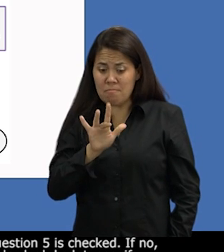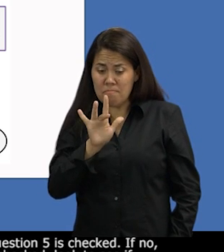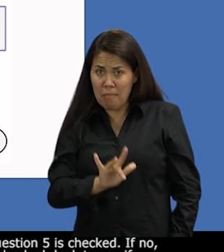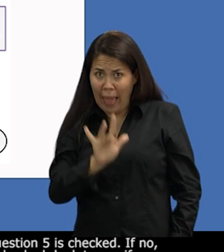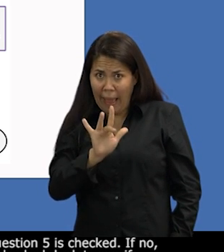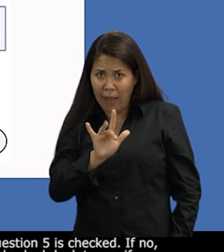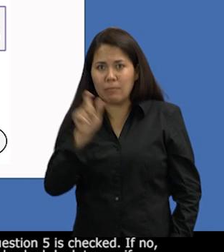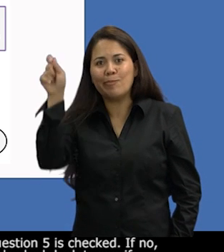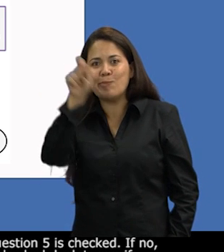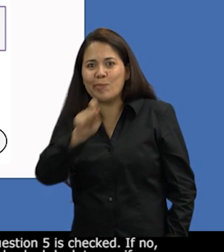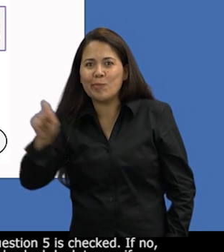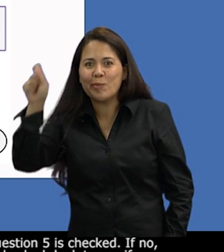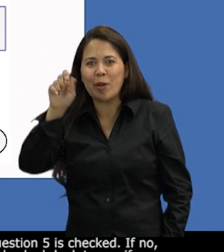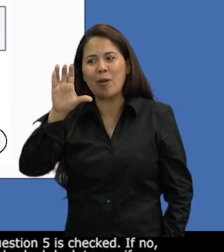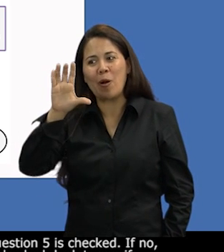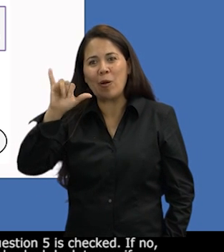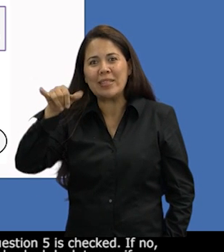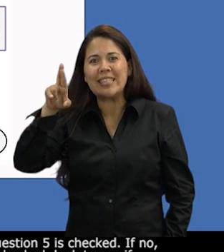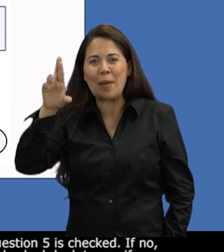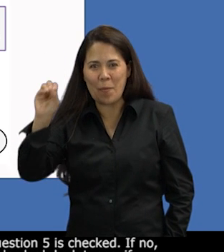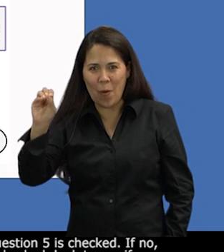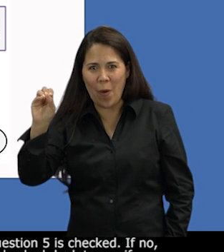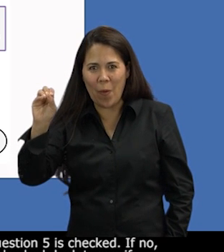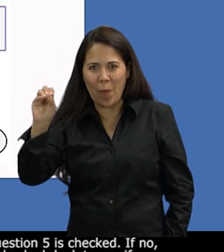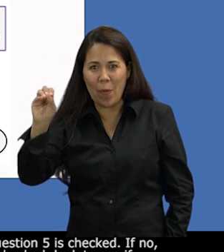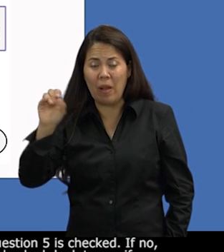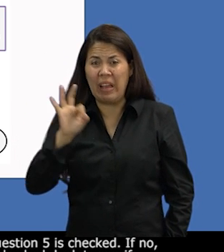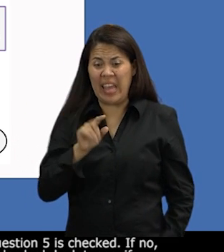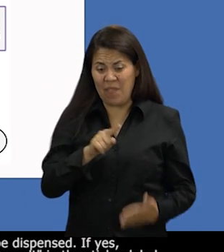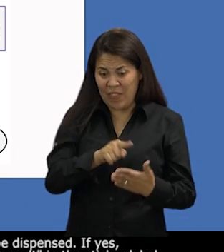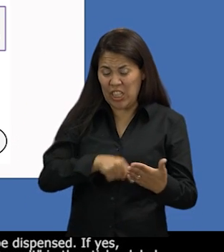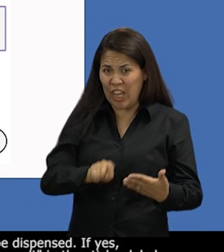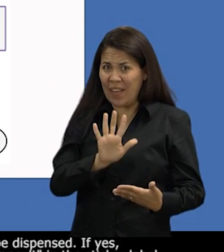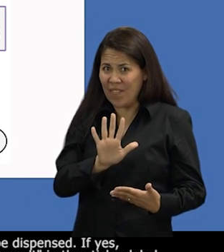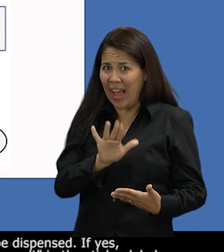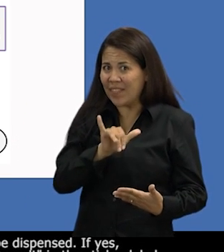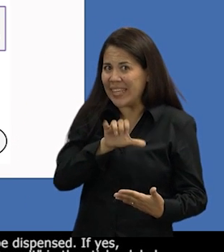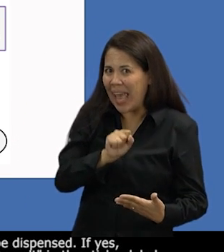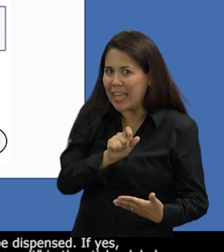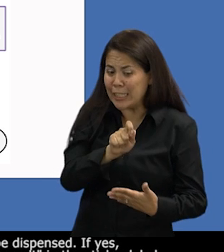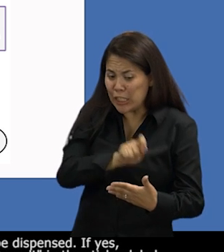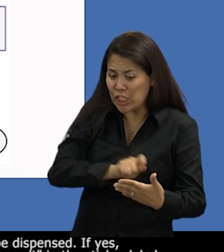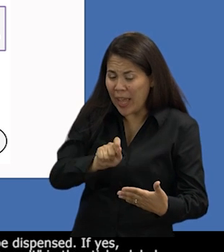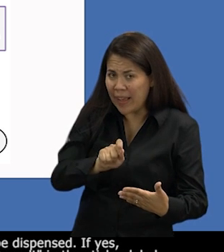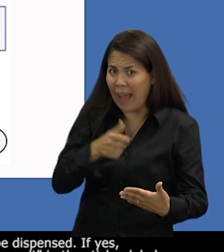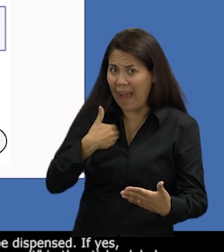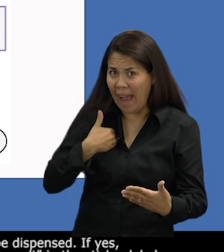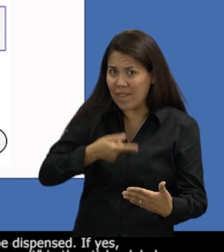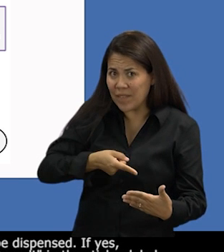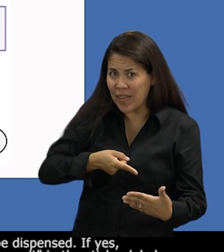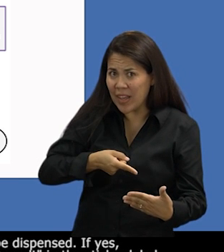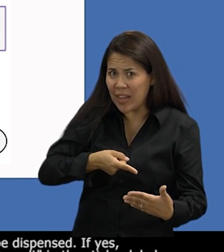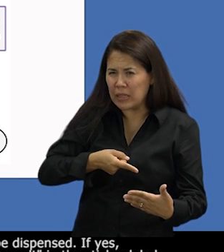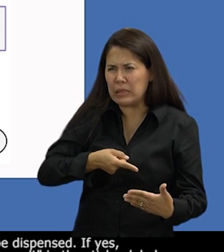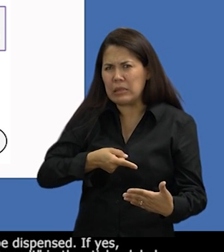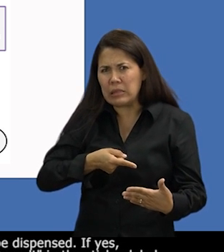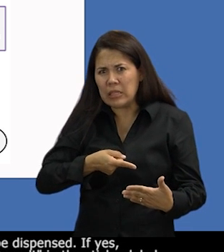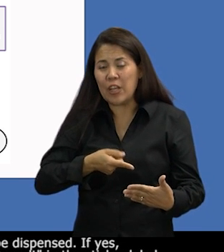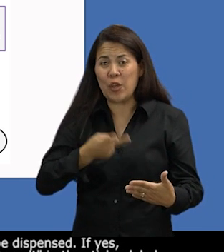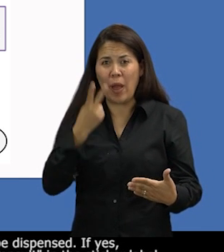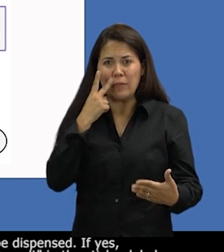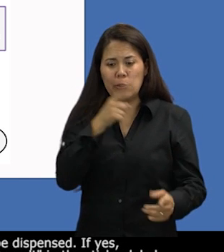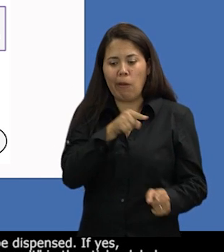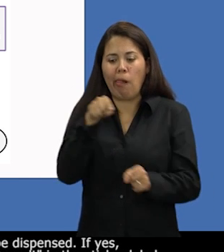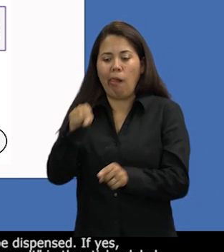yes, question five is checked, look to see if question six is also checked. If